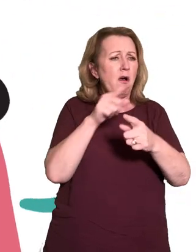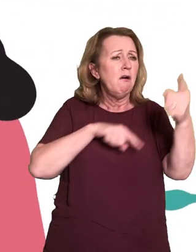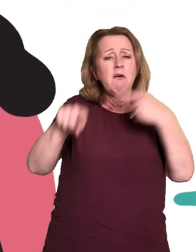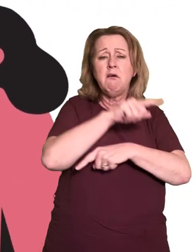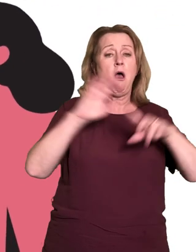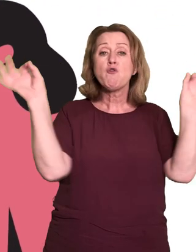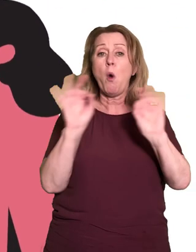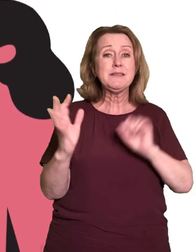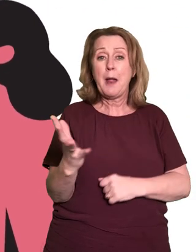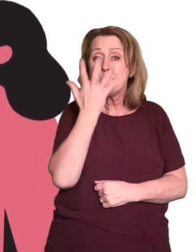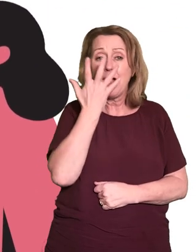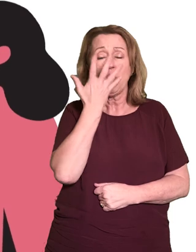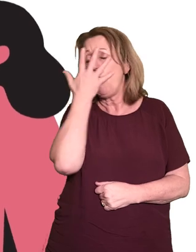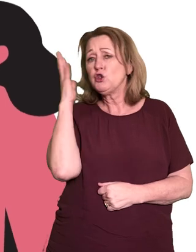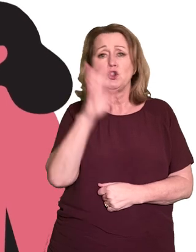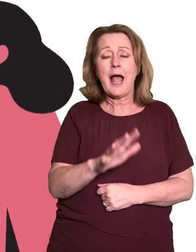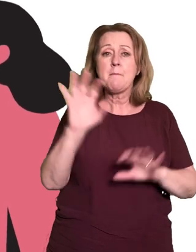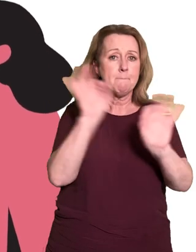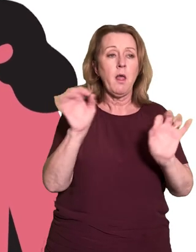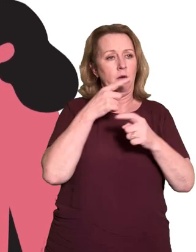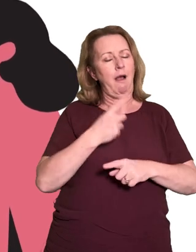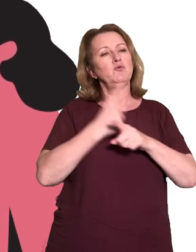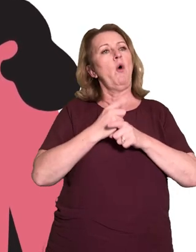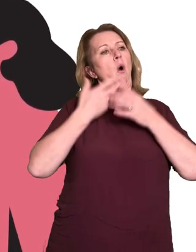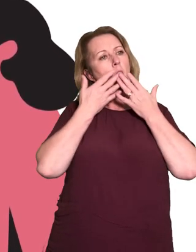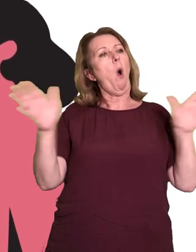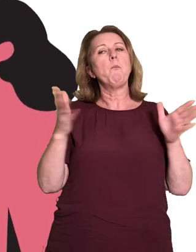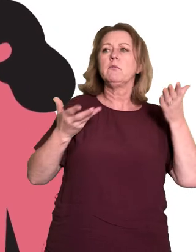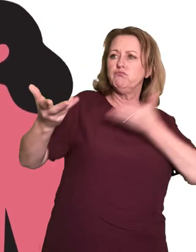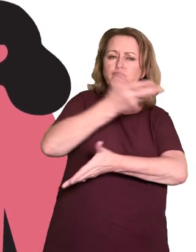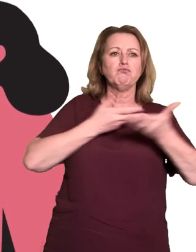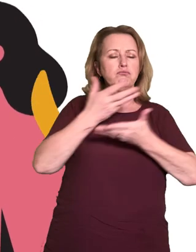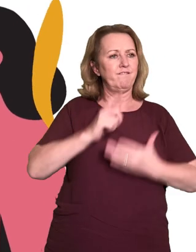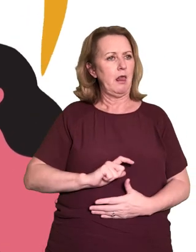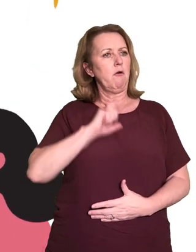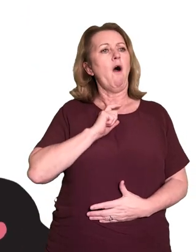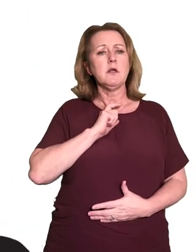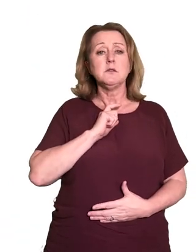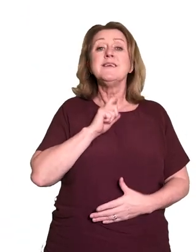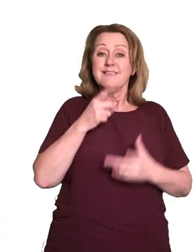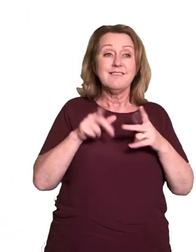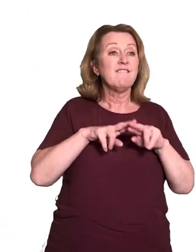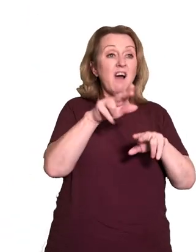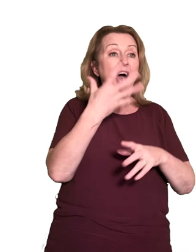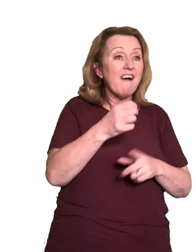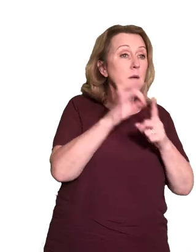about periods, and everyone can speak openly and confidently about them, whether they have periods or do not.